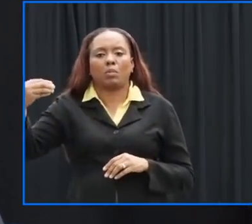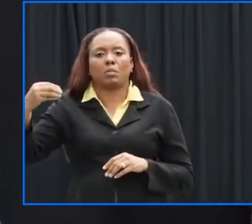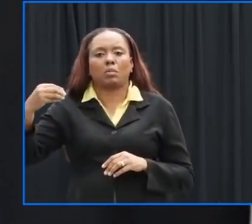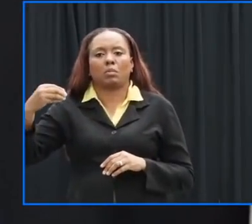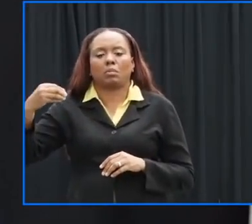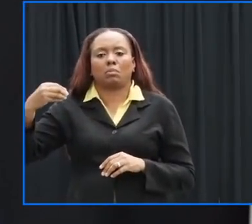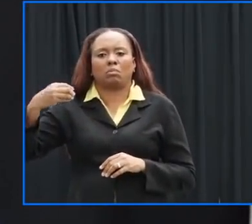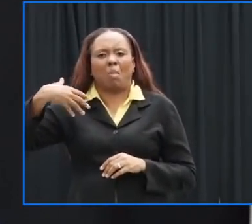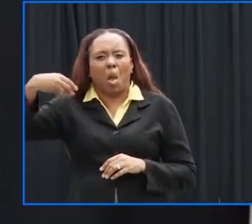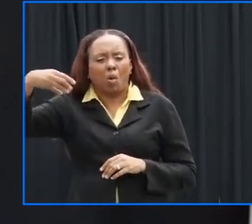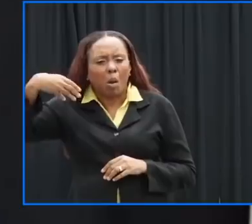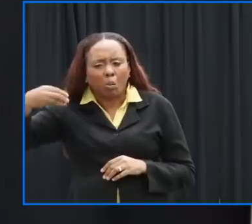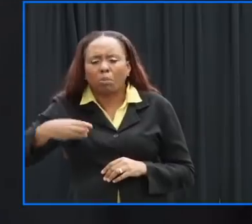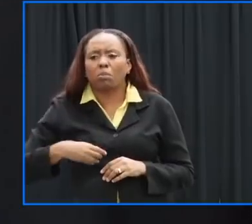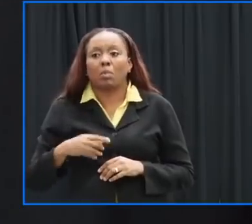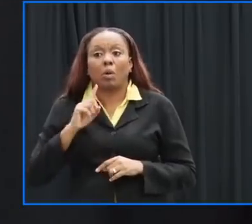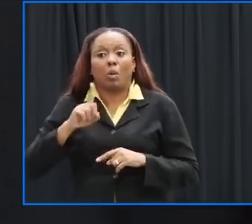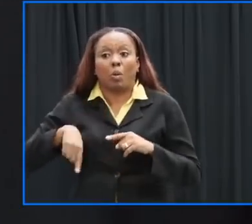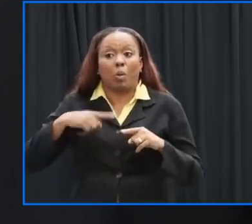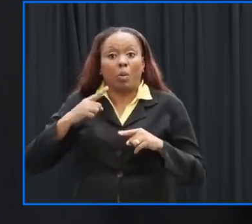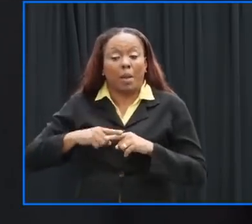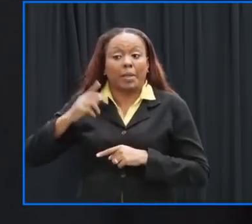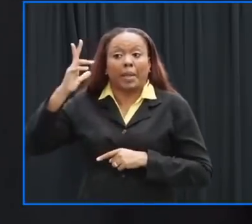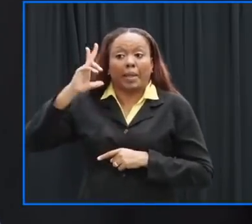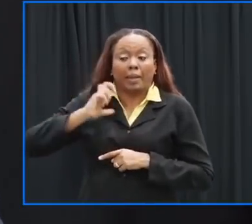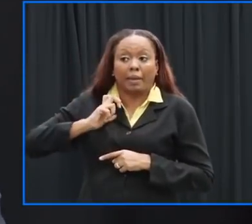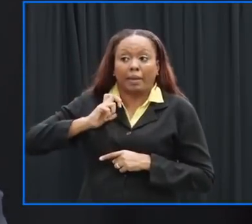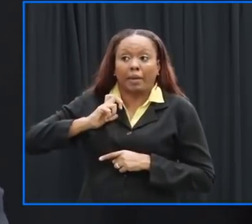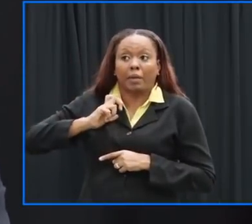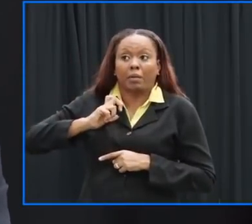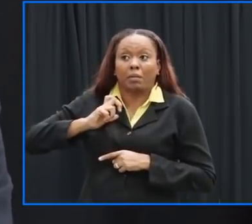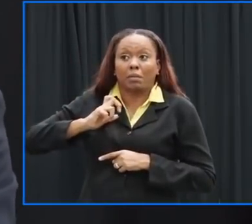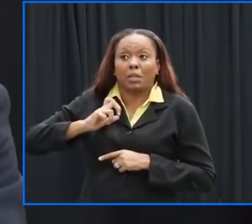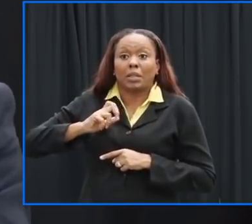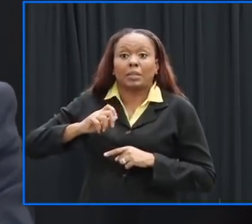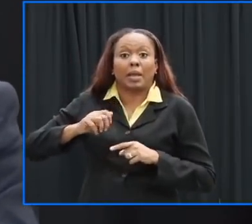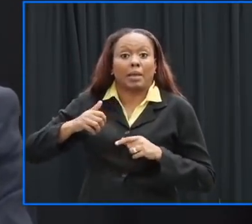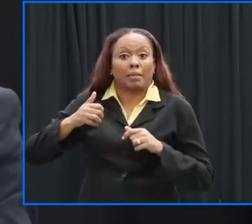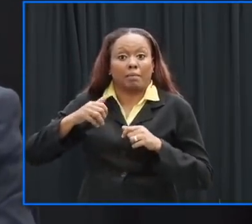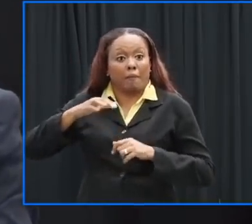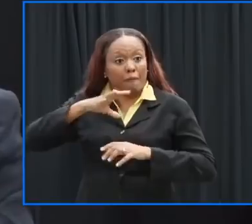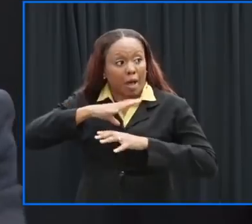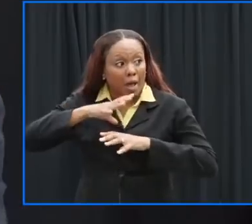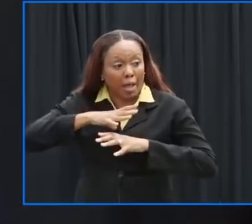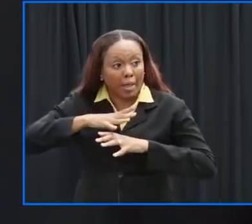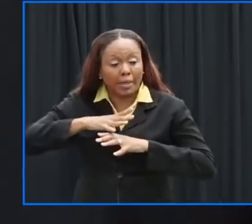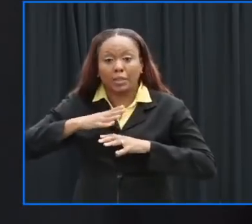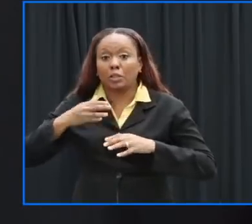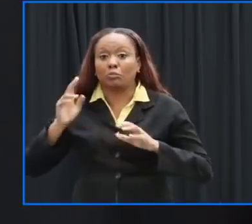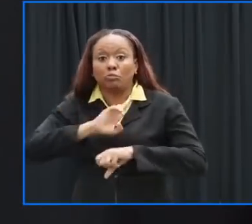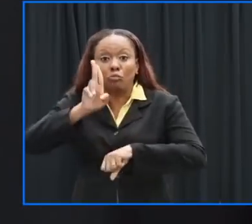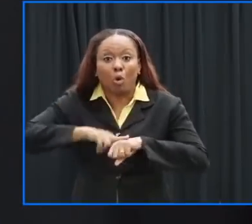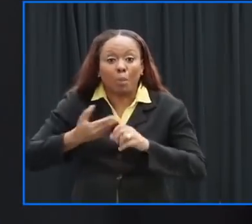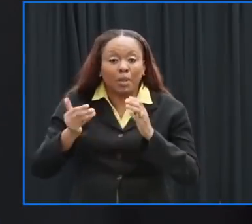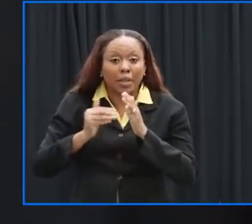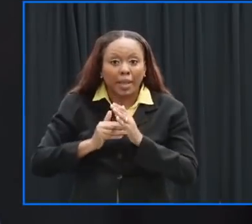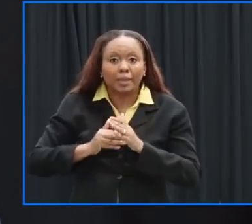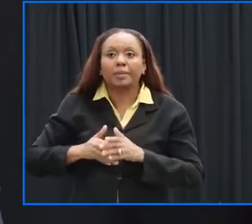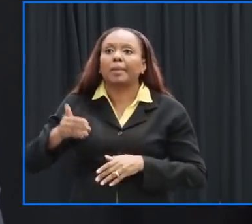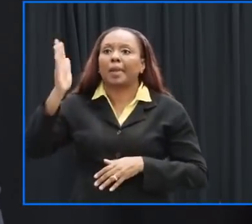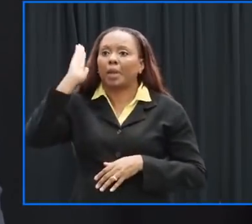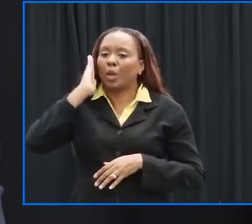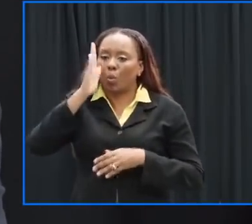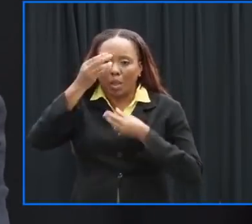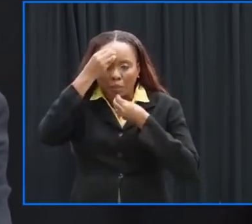all clear is given it would mean that um at least in terms of public transport we're we're back to normal uh